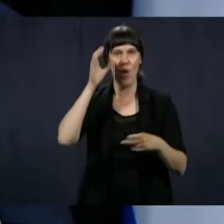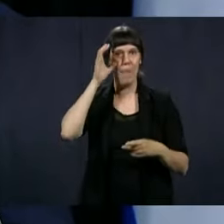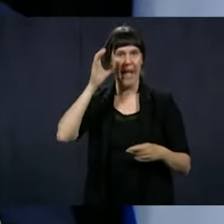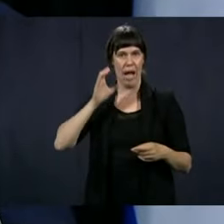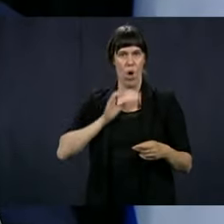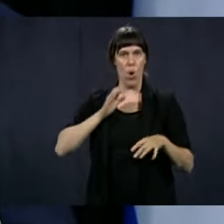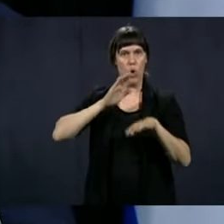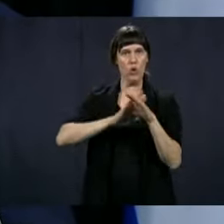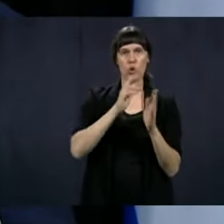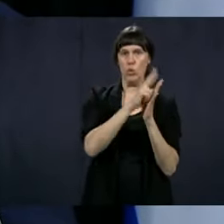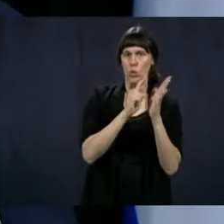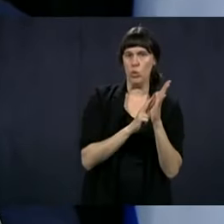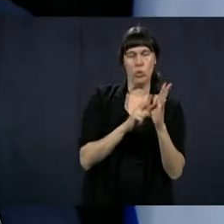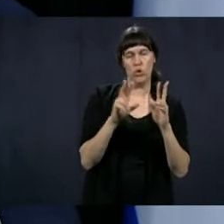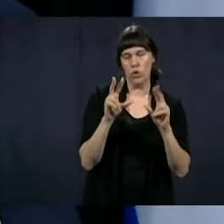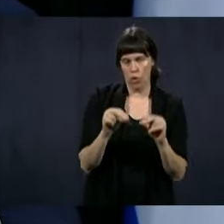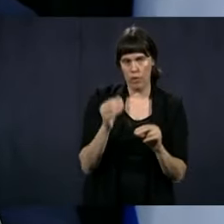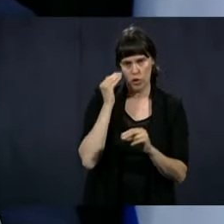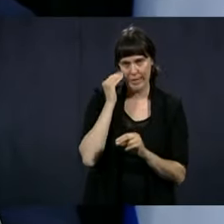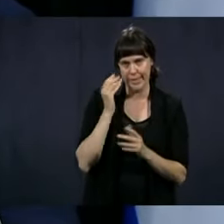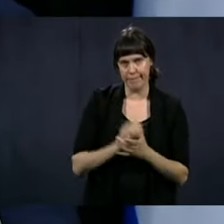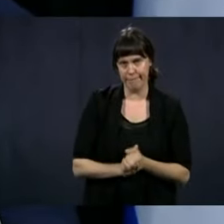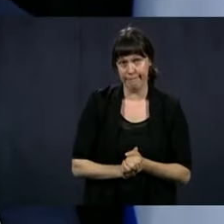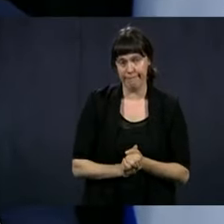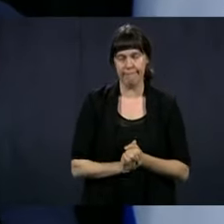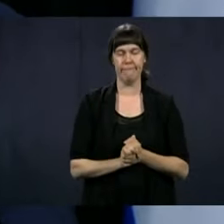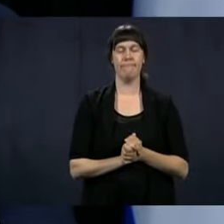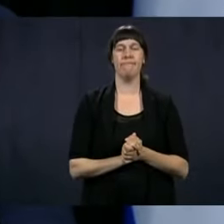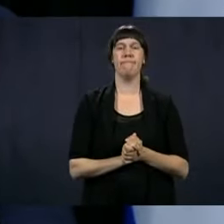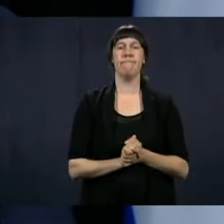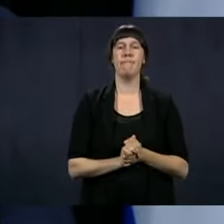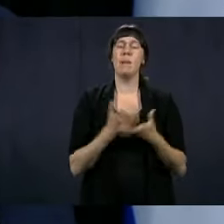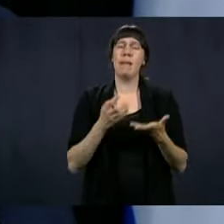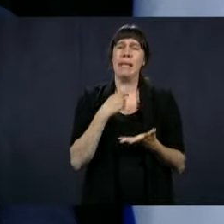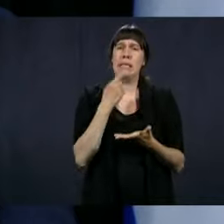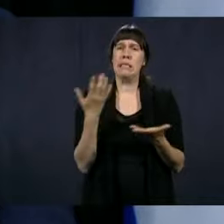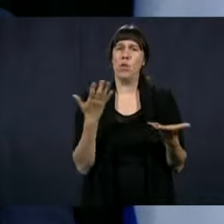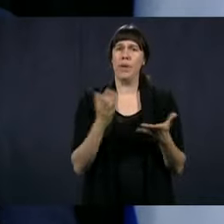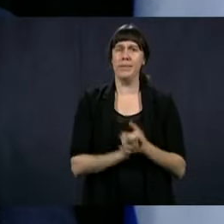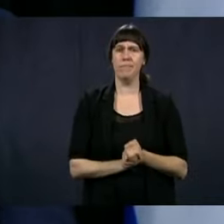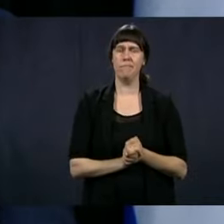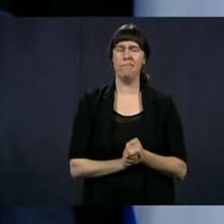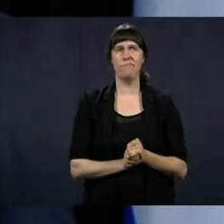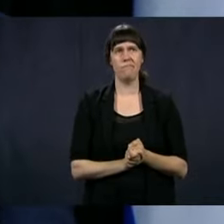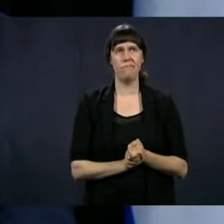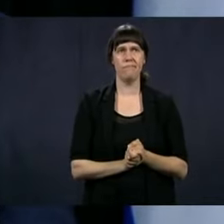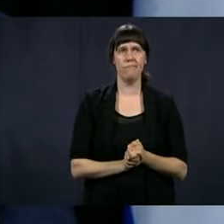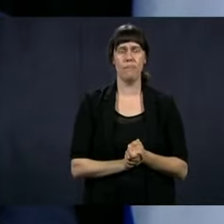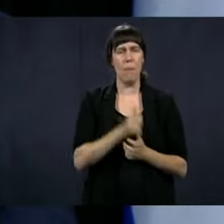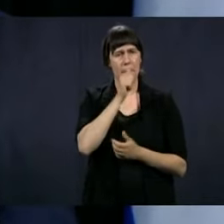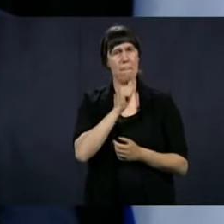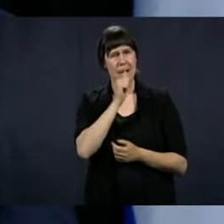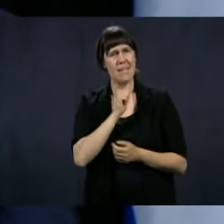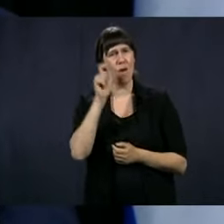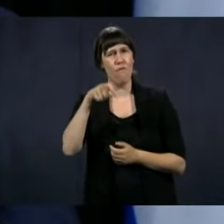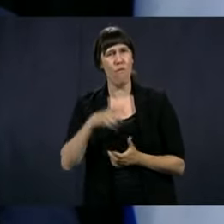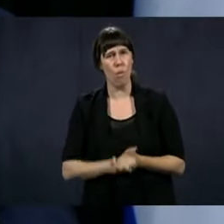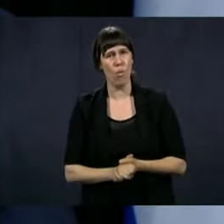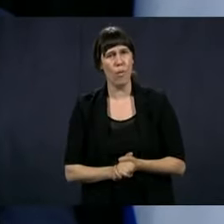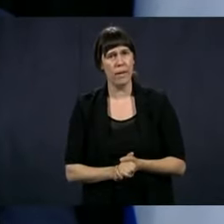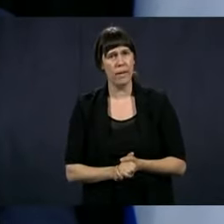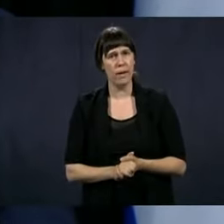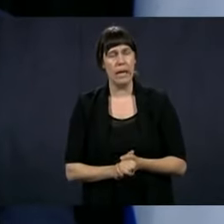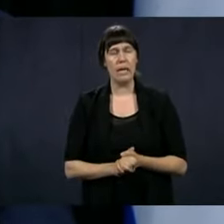be followed at 100%. It's going to be followed at a lower percentage. What I want to say is, let's be a little